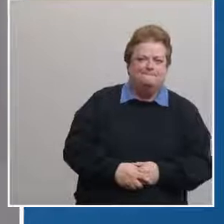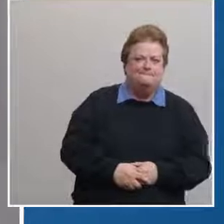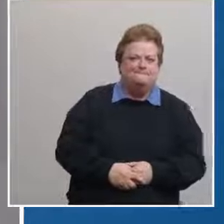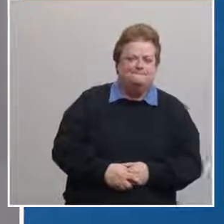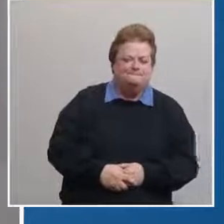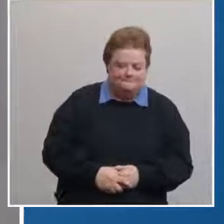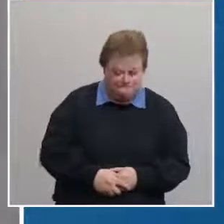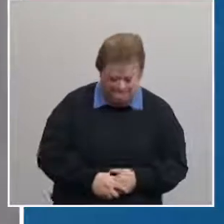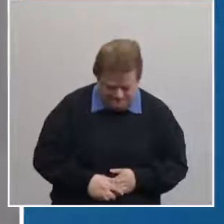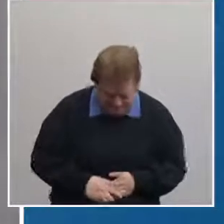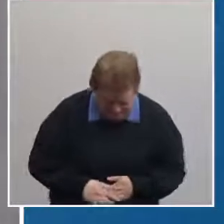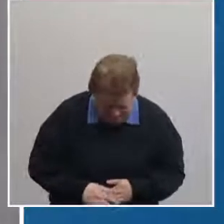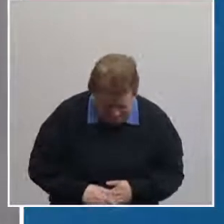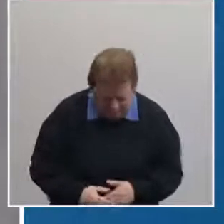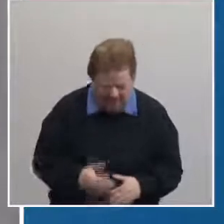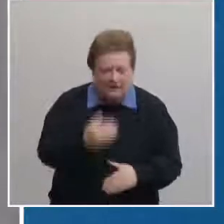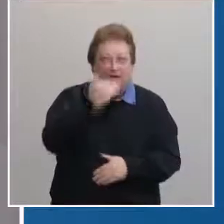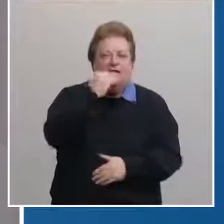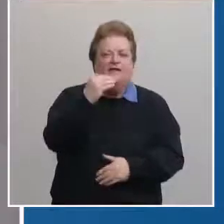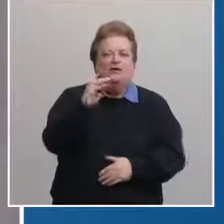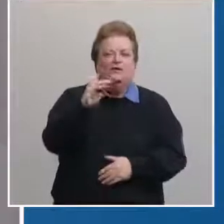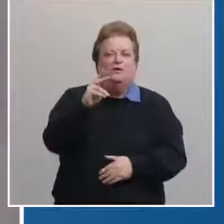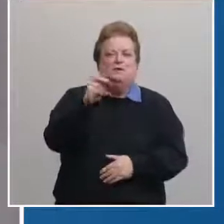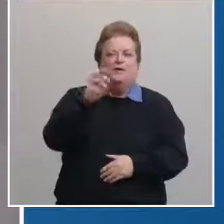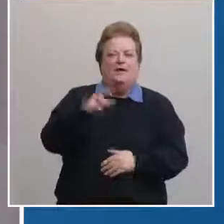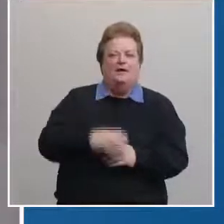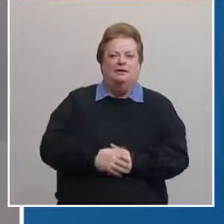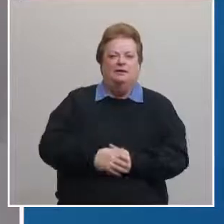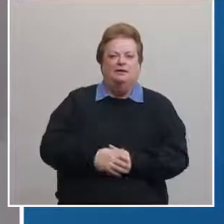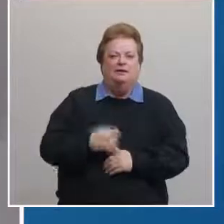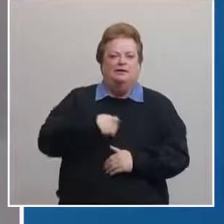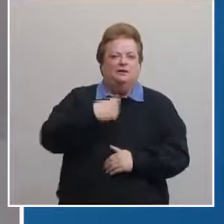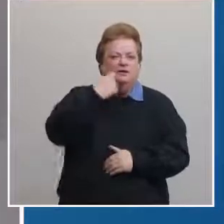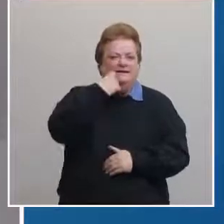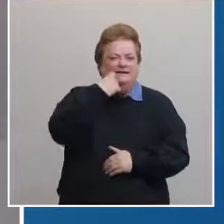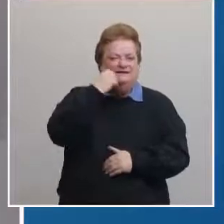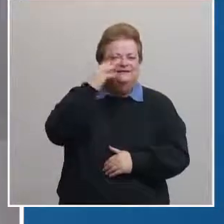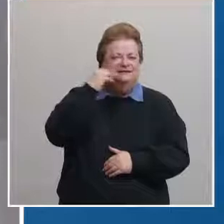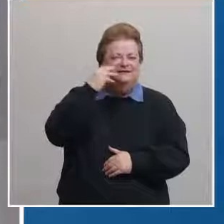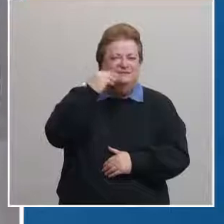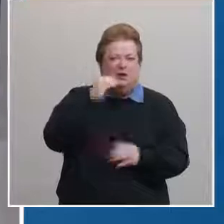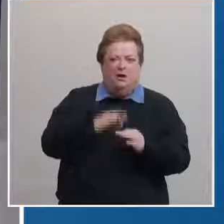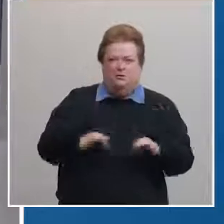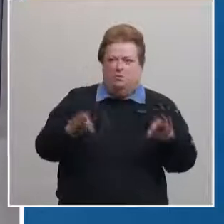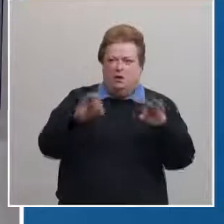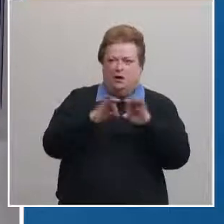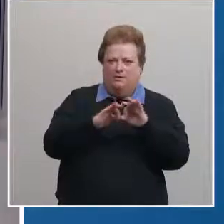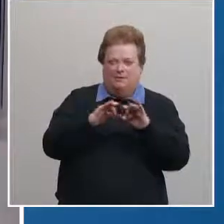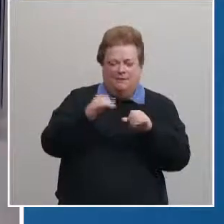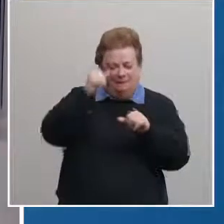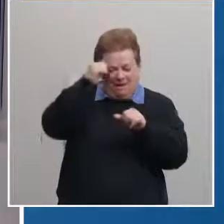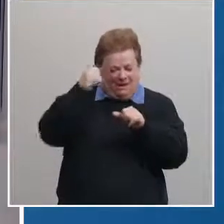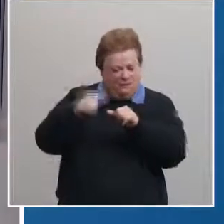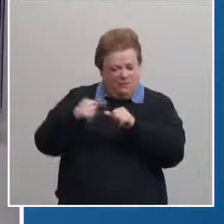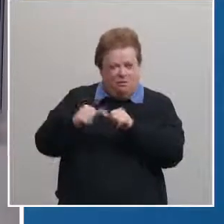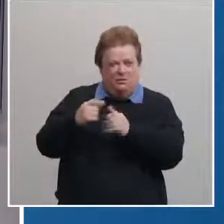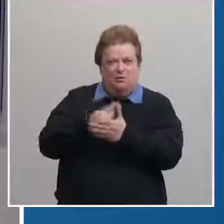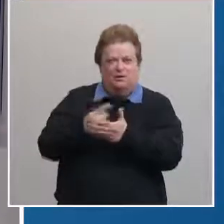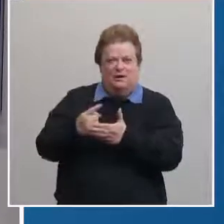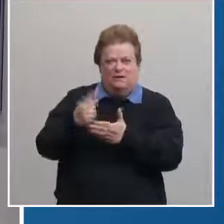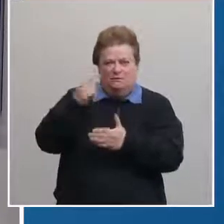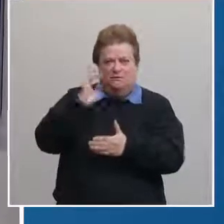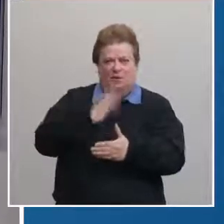thank you mayor we just experienced an important and memorable week for our COVID-19 vaccination